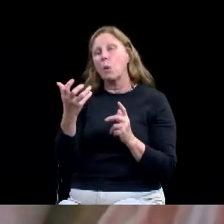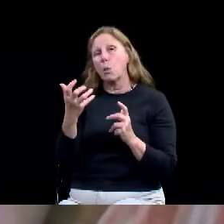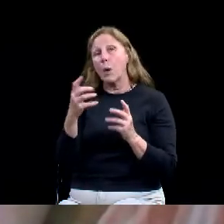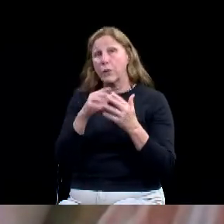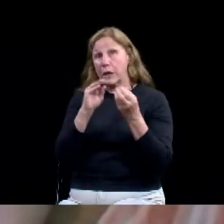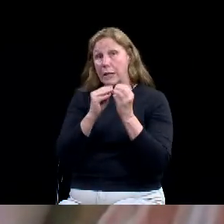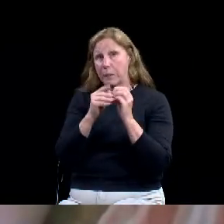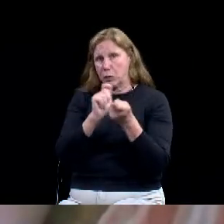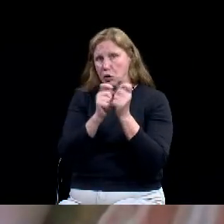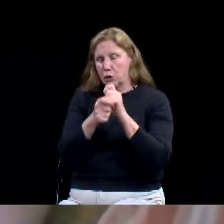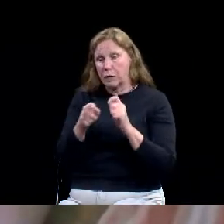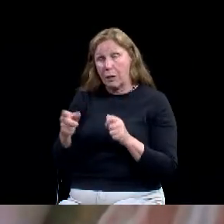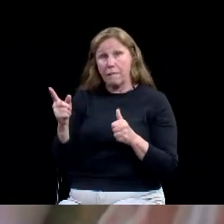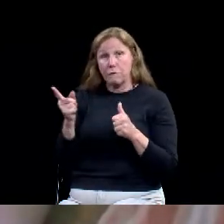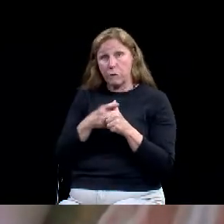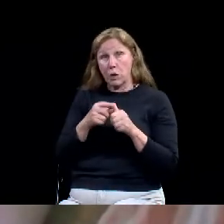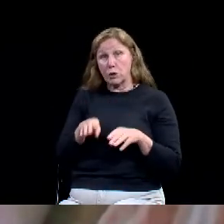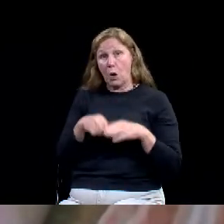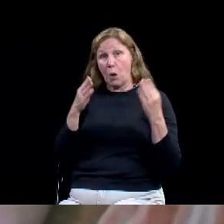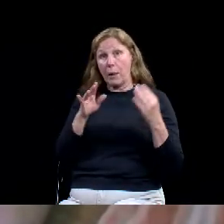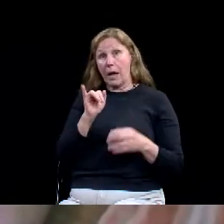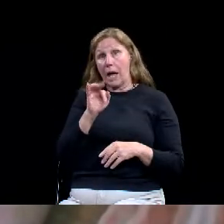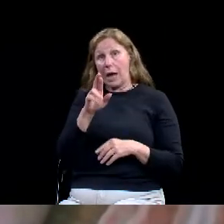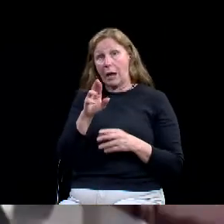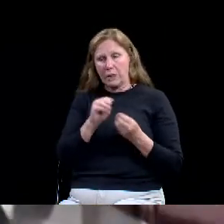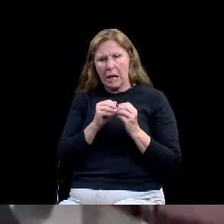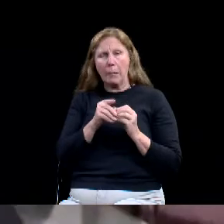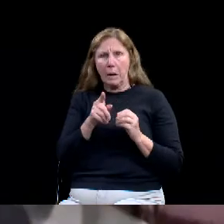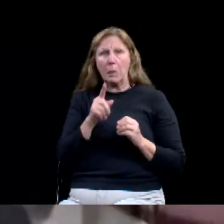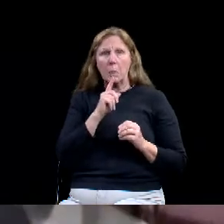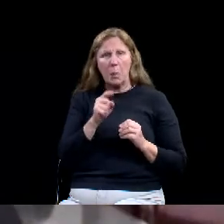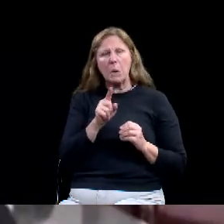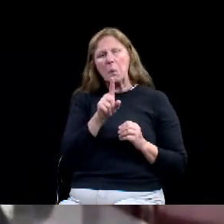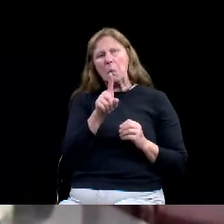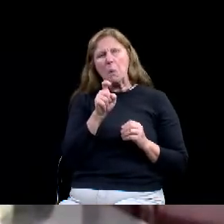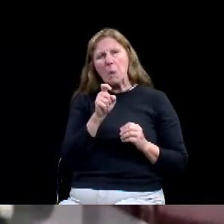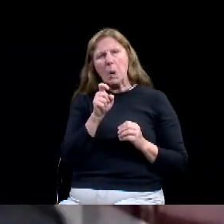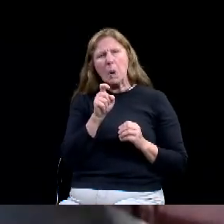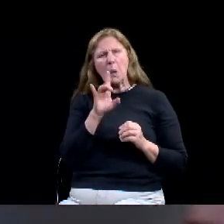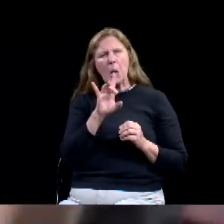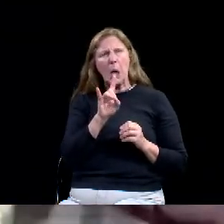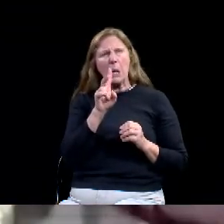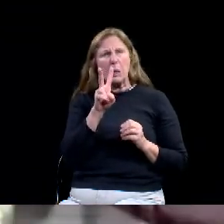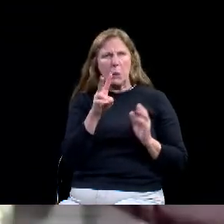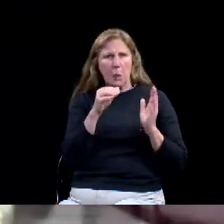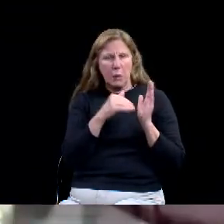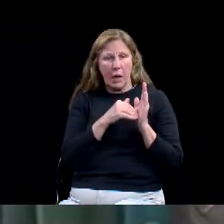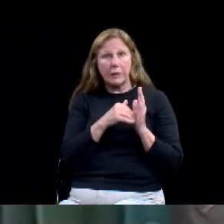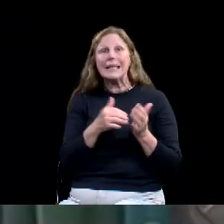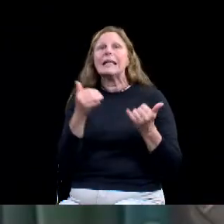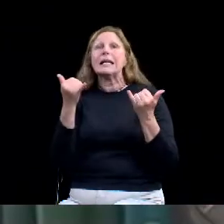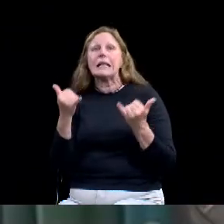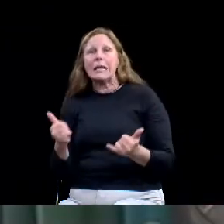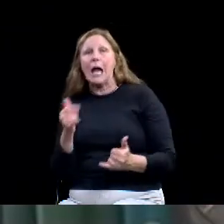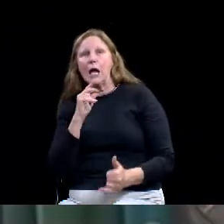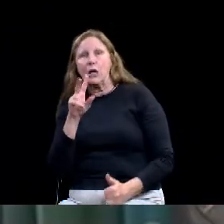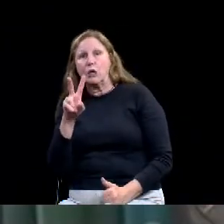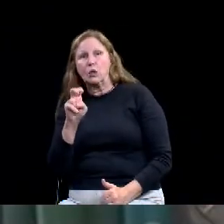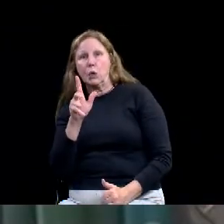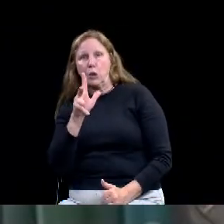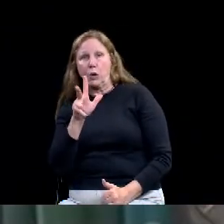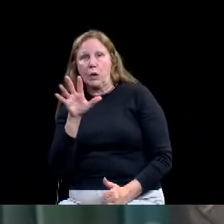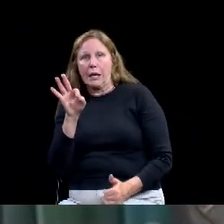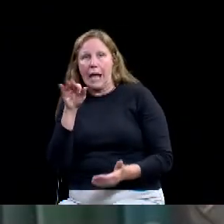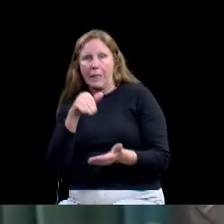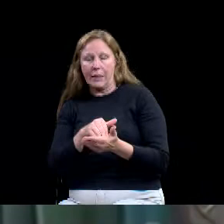Um, but now we're at 239,000. Great. Great. Thanks for just sorry. Can I ask a clarifying